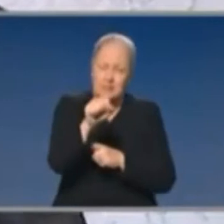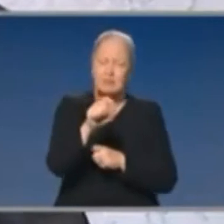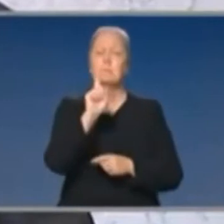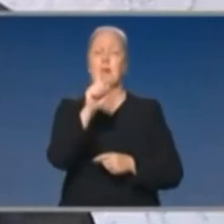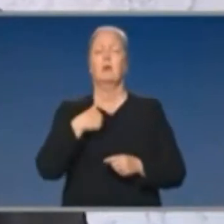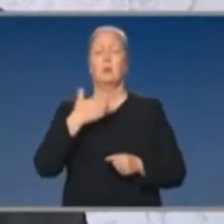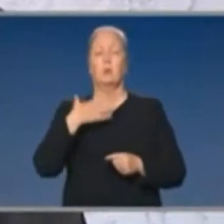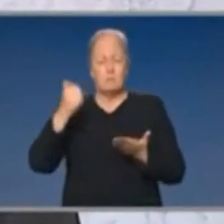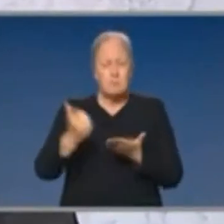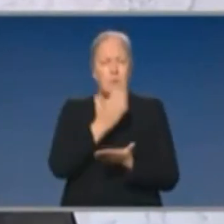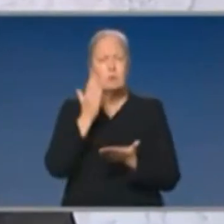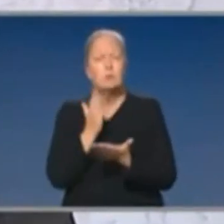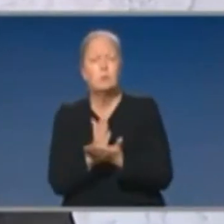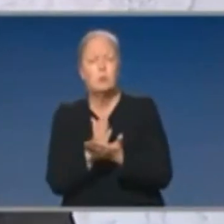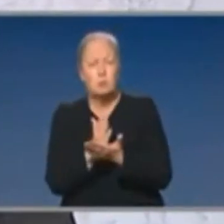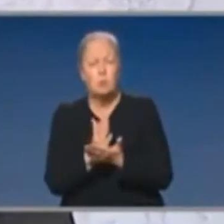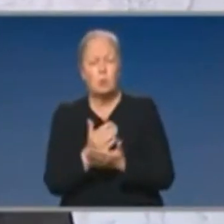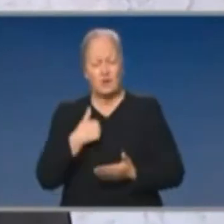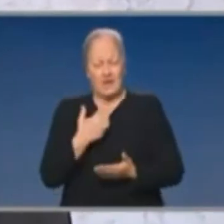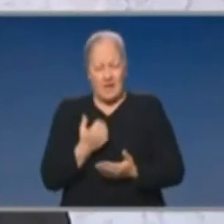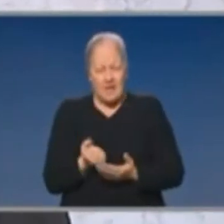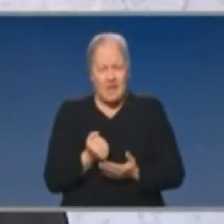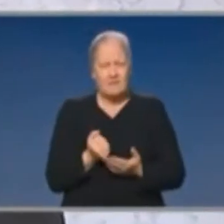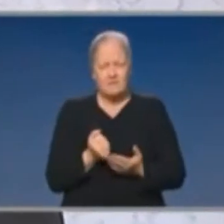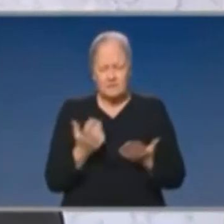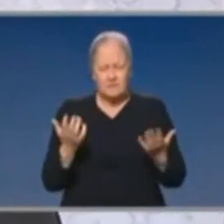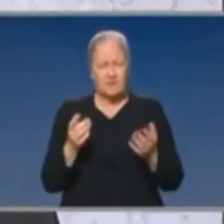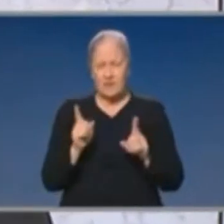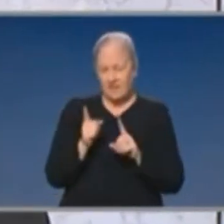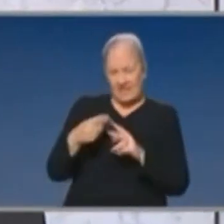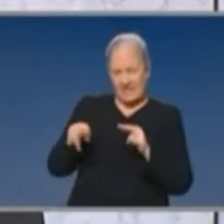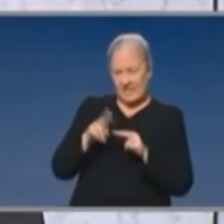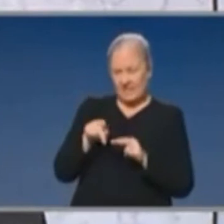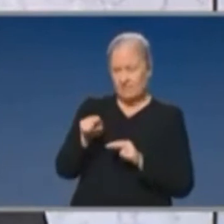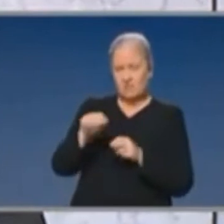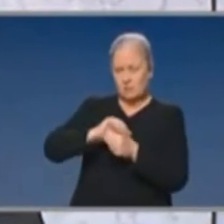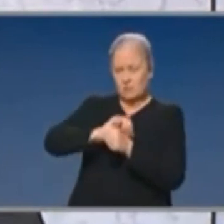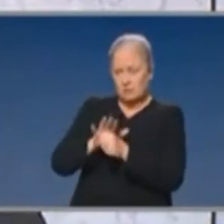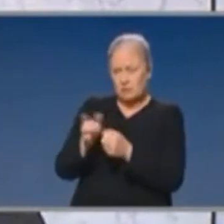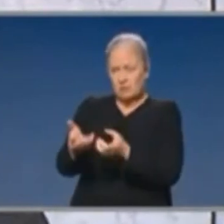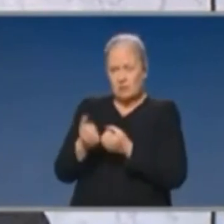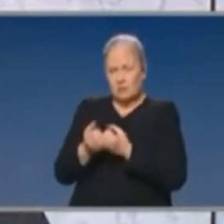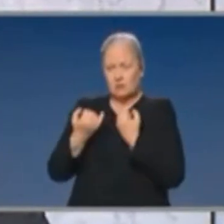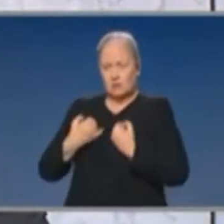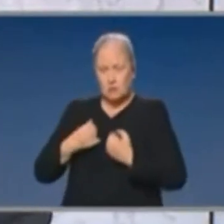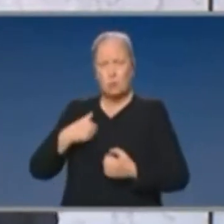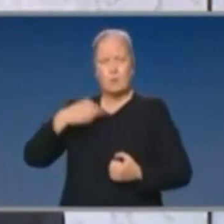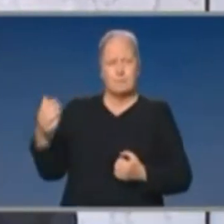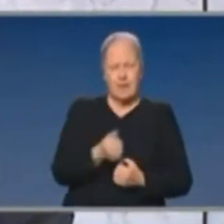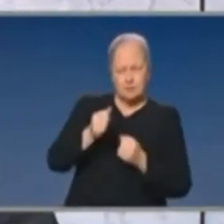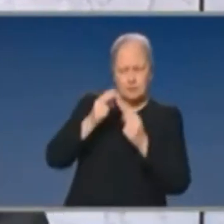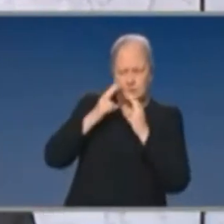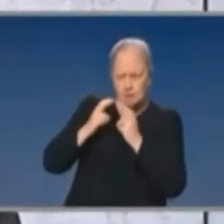to ensure that we build an integrated tracing capability right across the country that enables